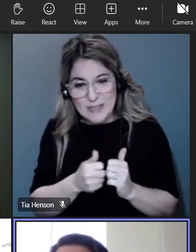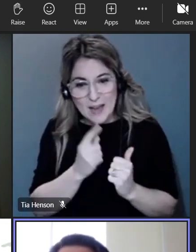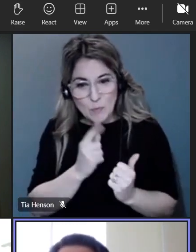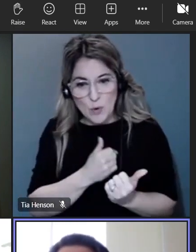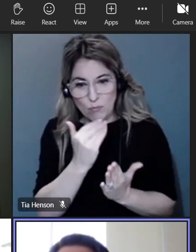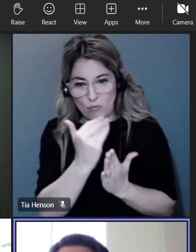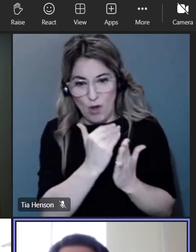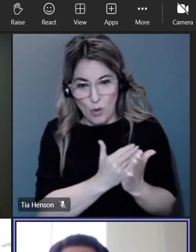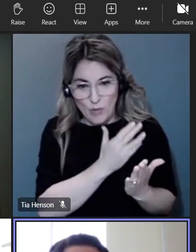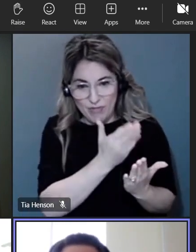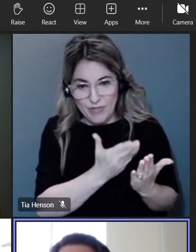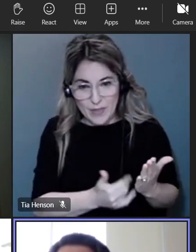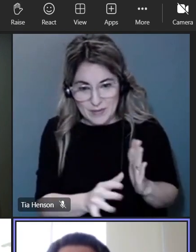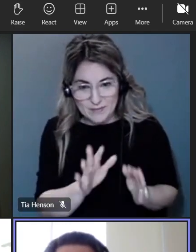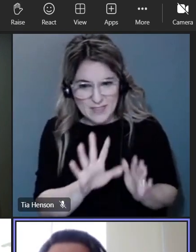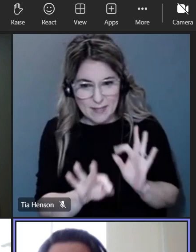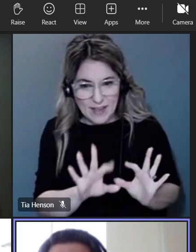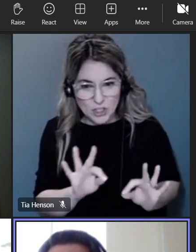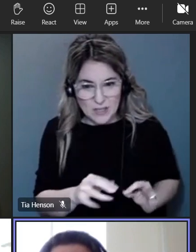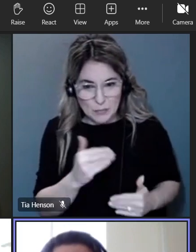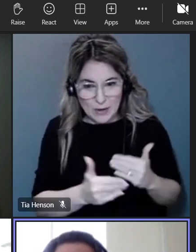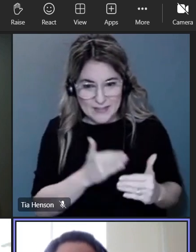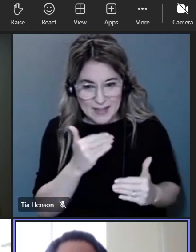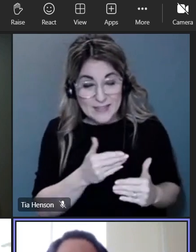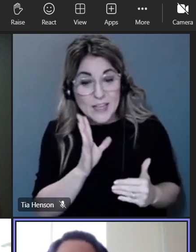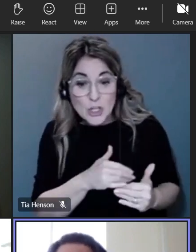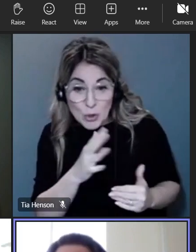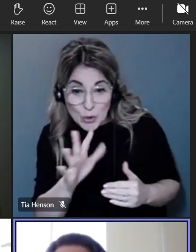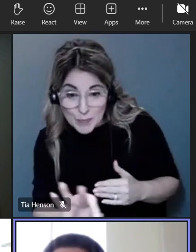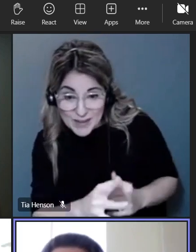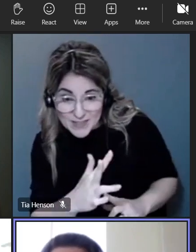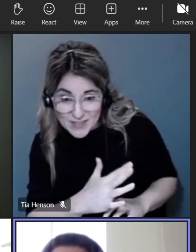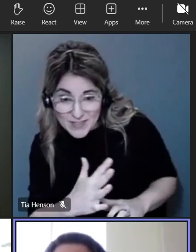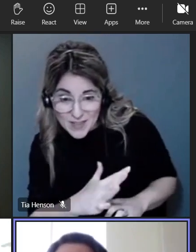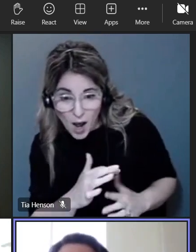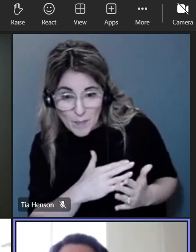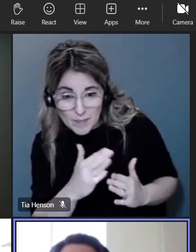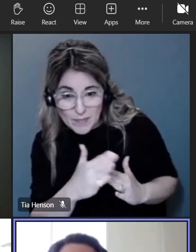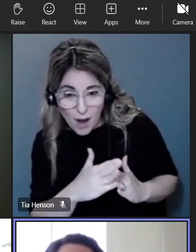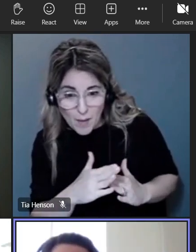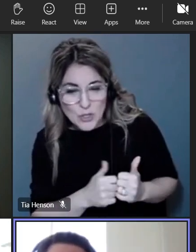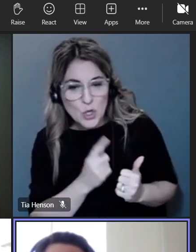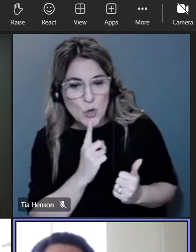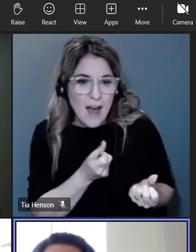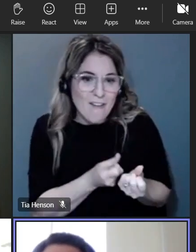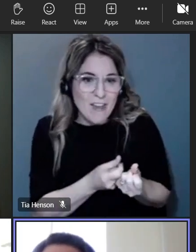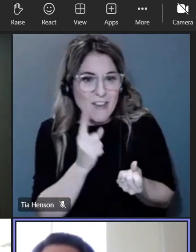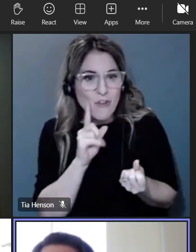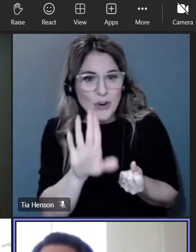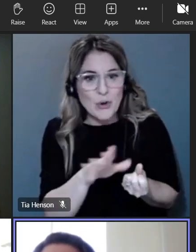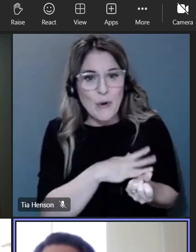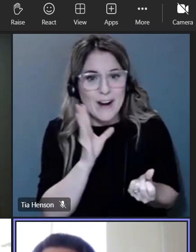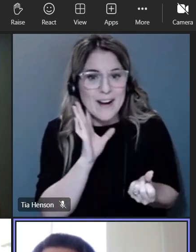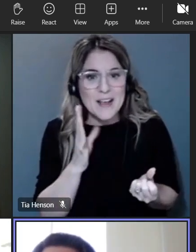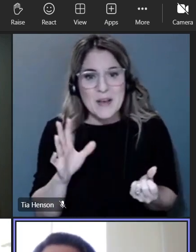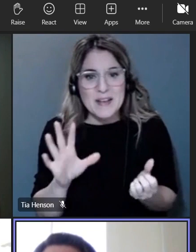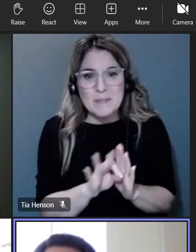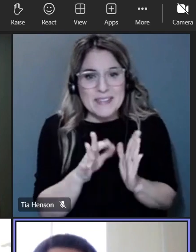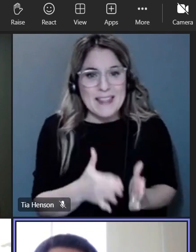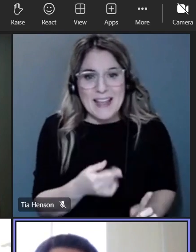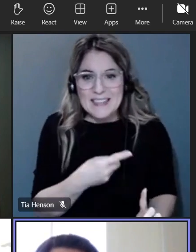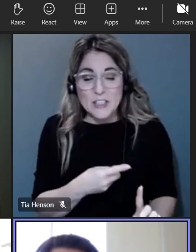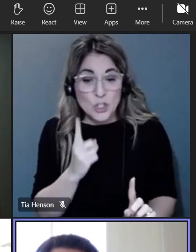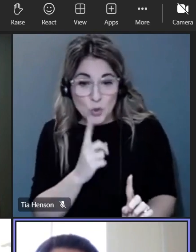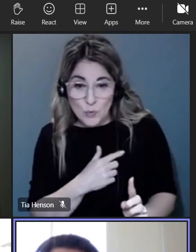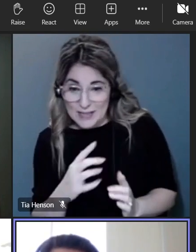meeting where you'll go through and advocate for your candidates and then we'll select the top two or three